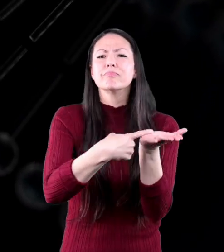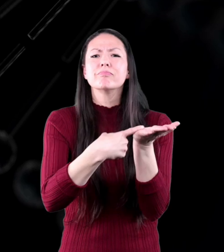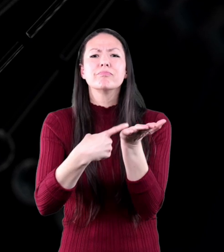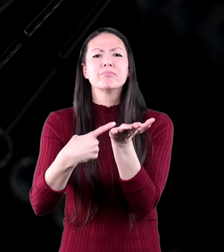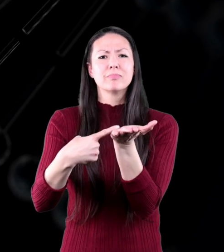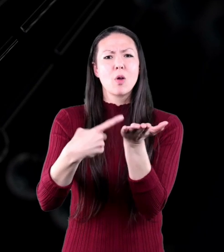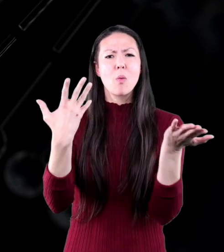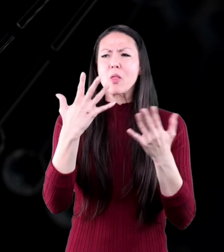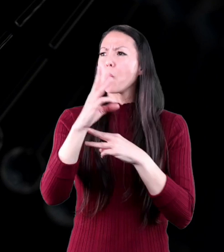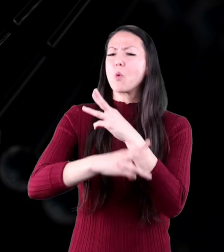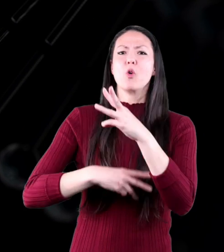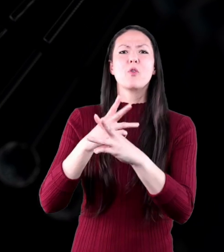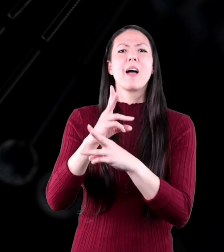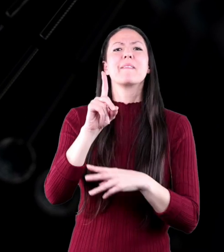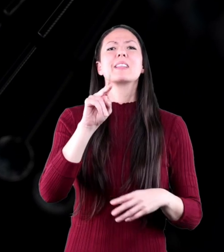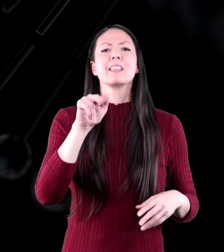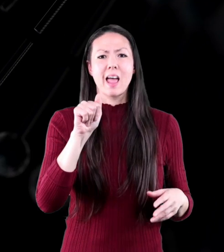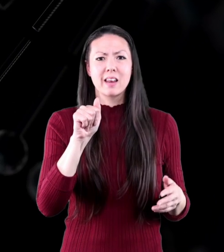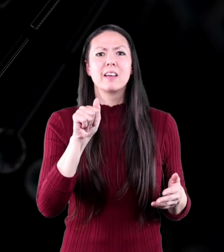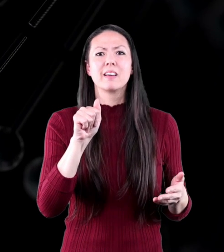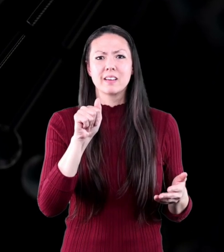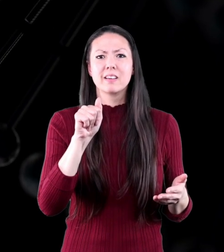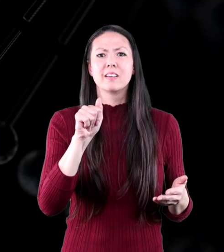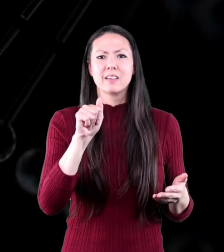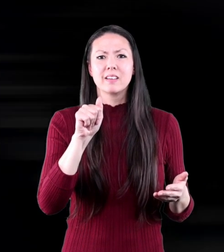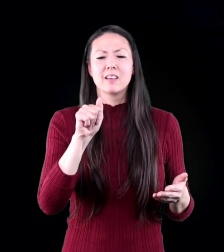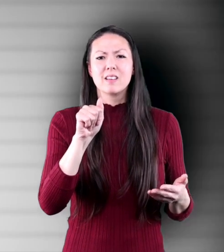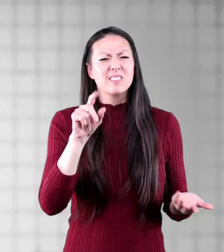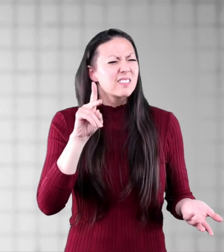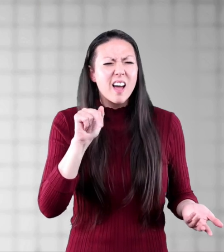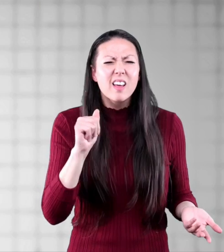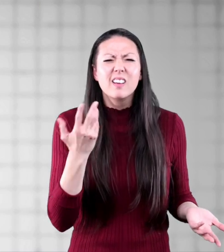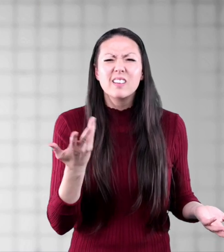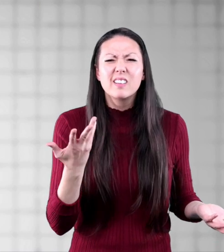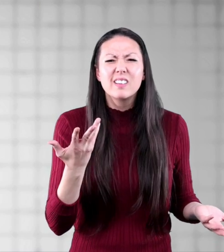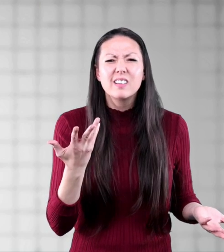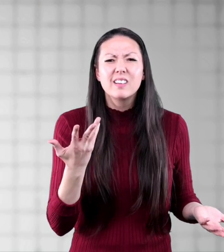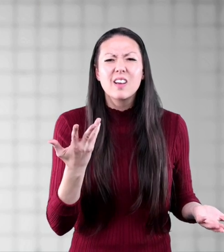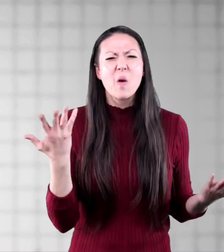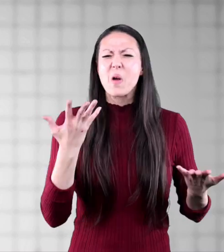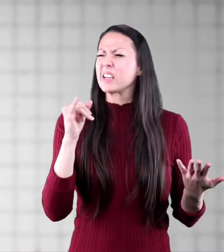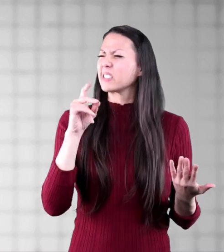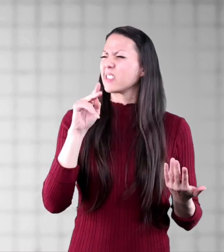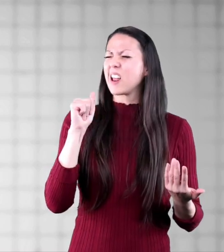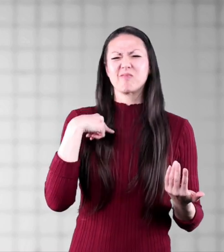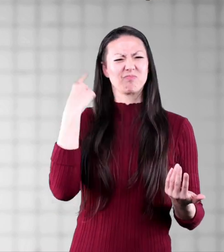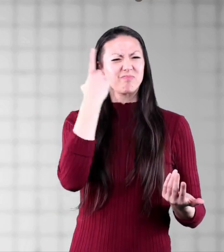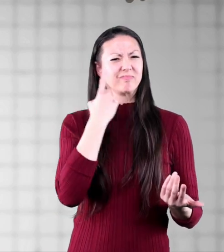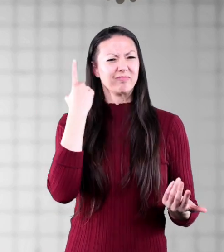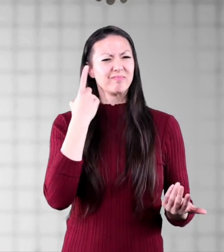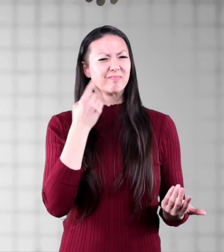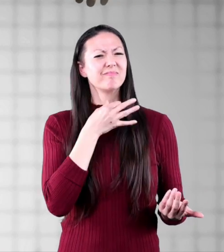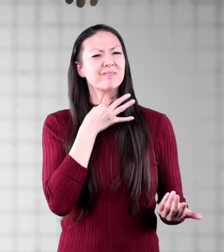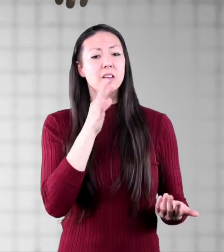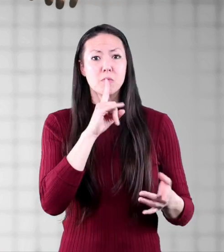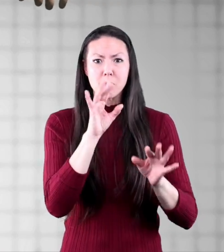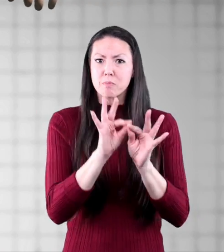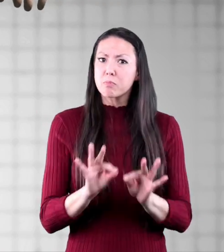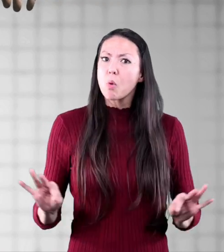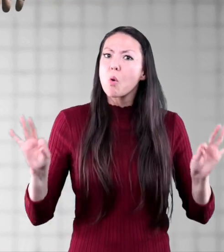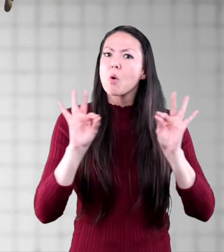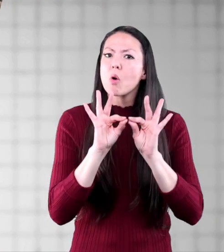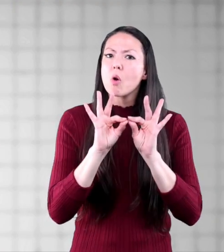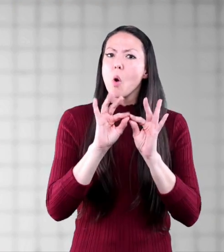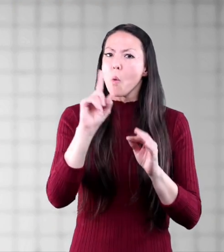we will discuss what in the world is DNA. DNA? What's a DNA, you ask? And more